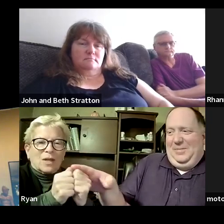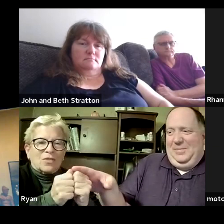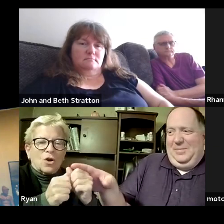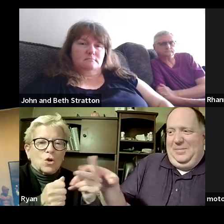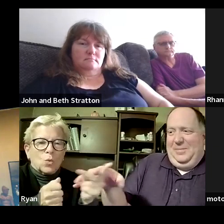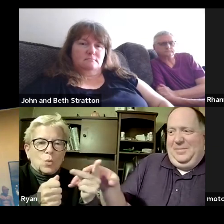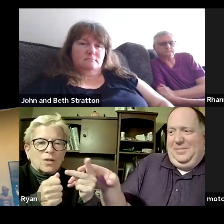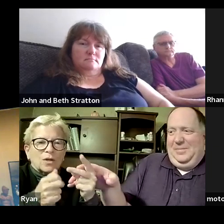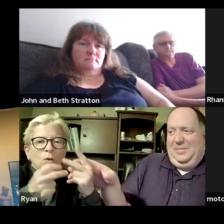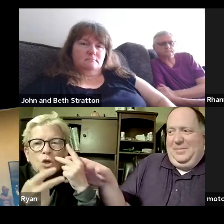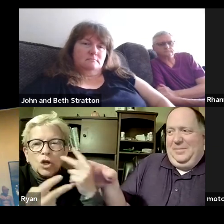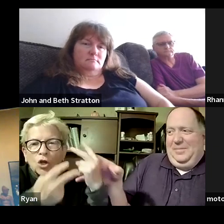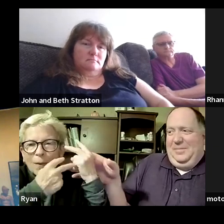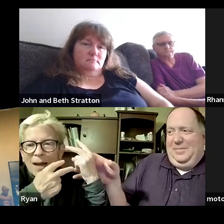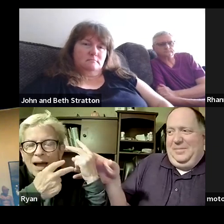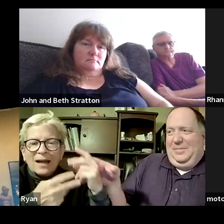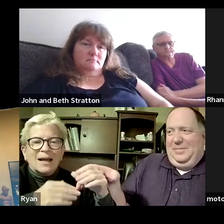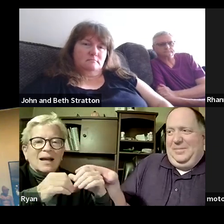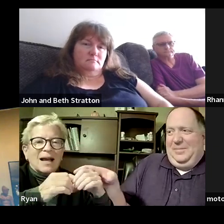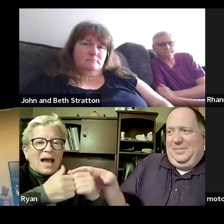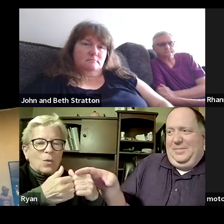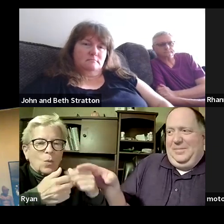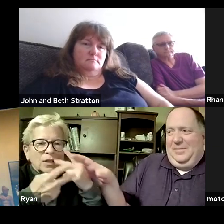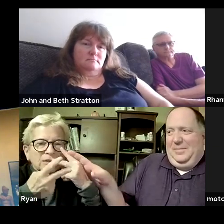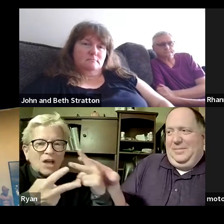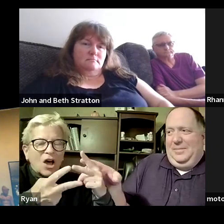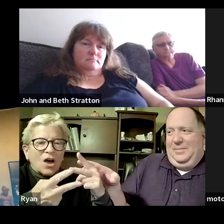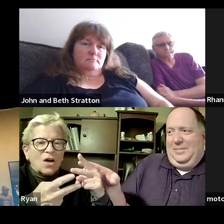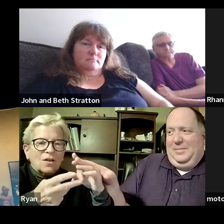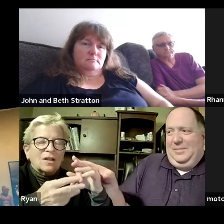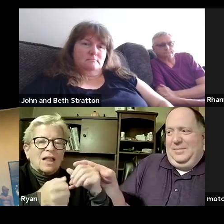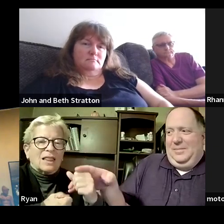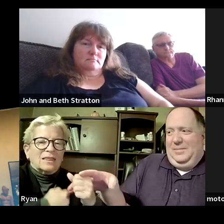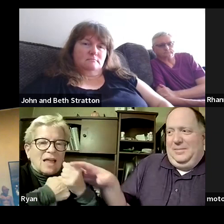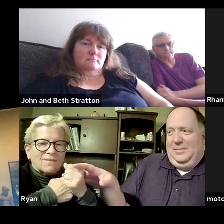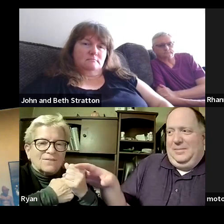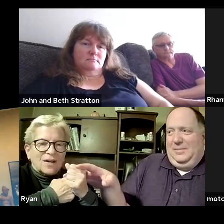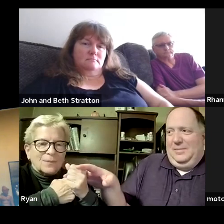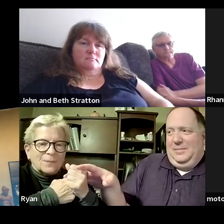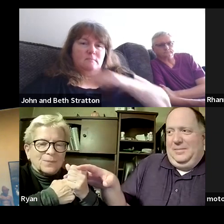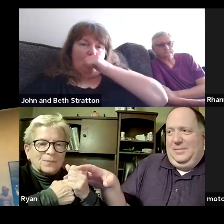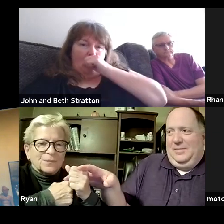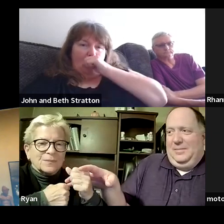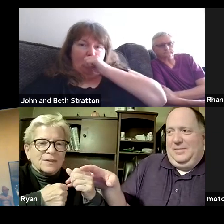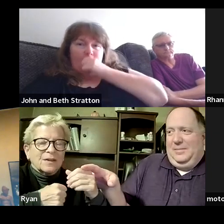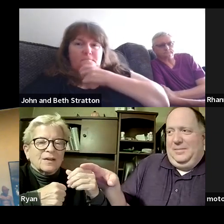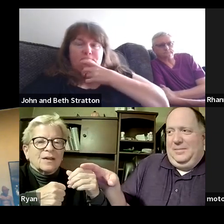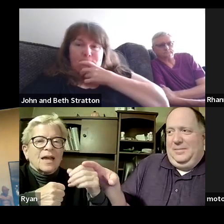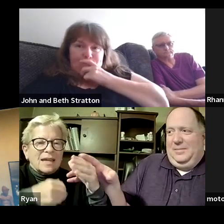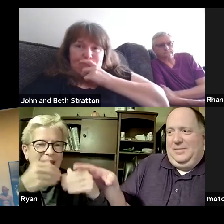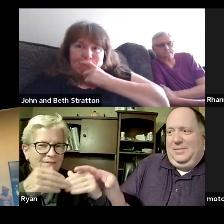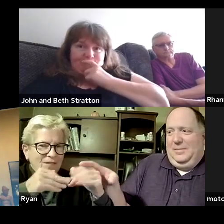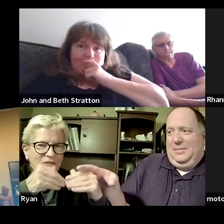how we saw and heard love and hope amidst physical and geographical difficulties